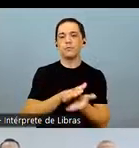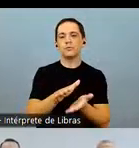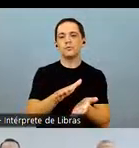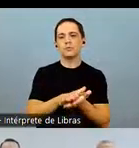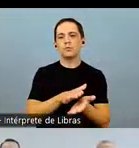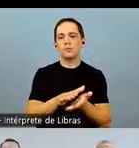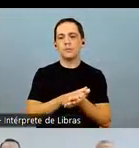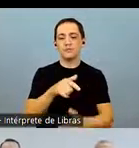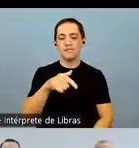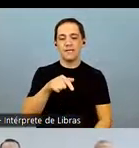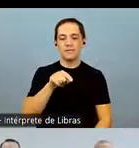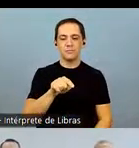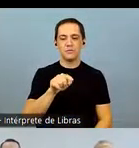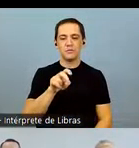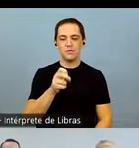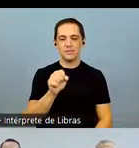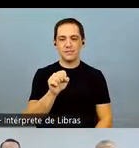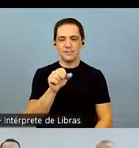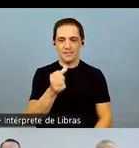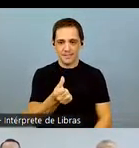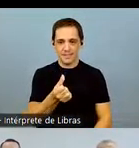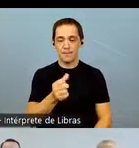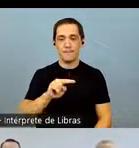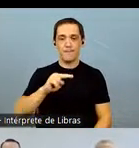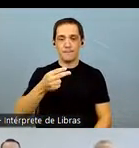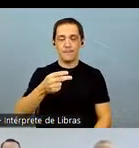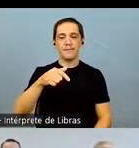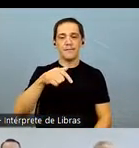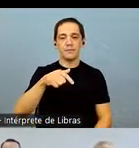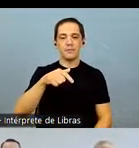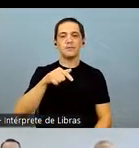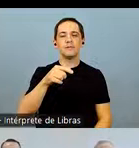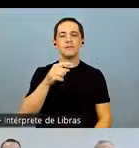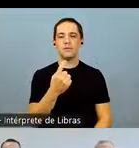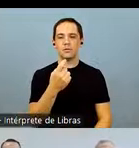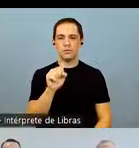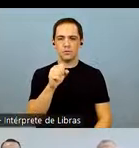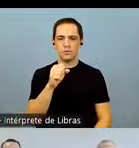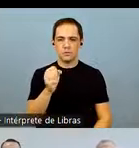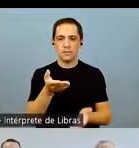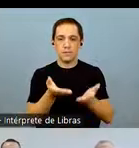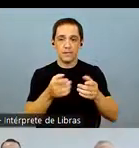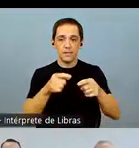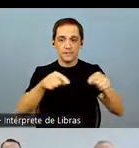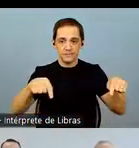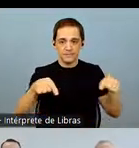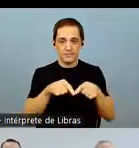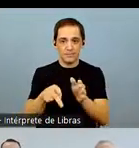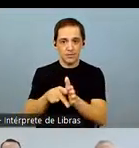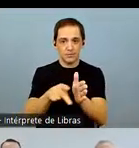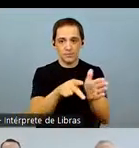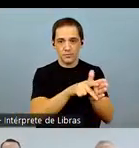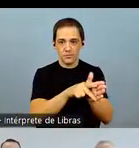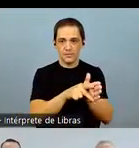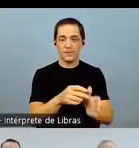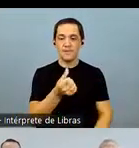The second crop corn estimated yield changes from 7,586 kilo per